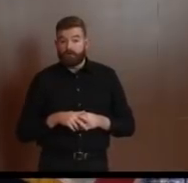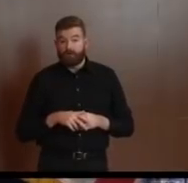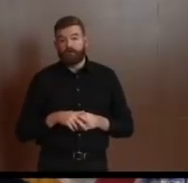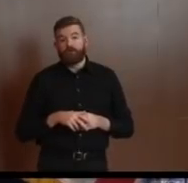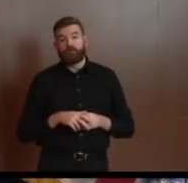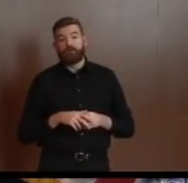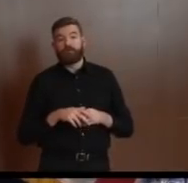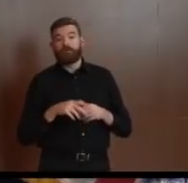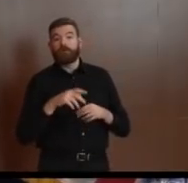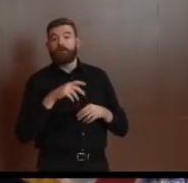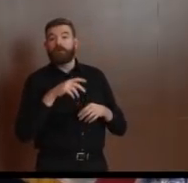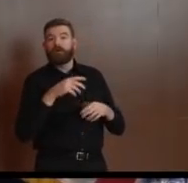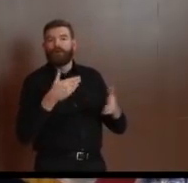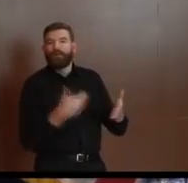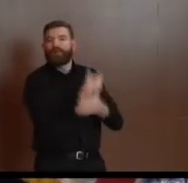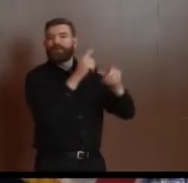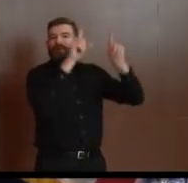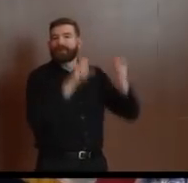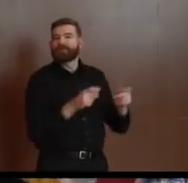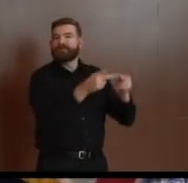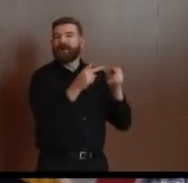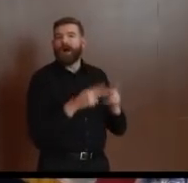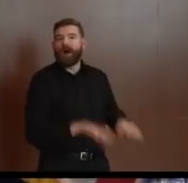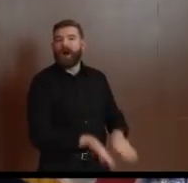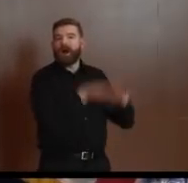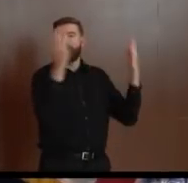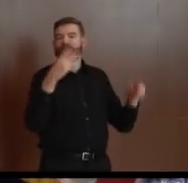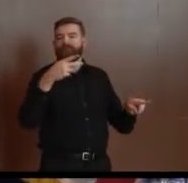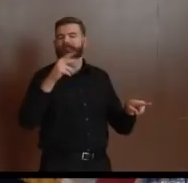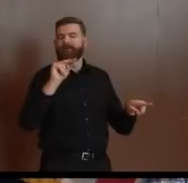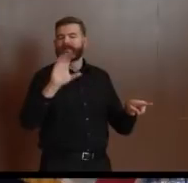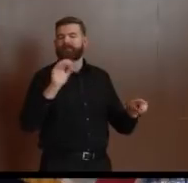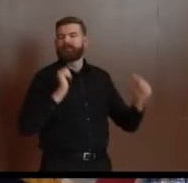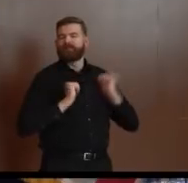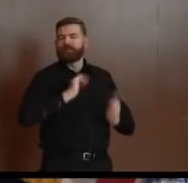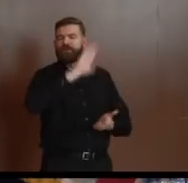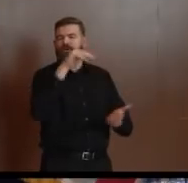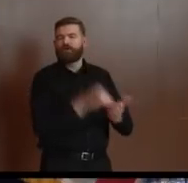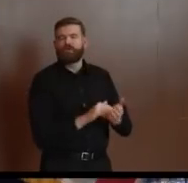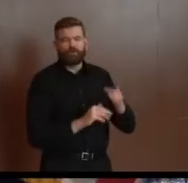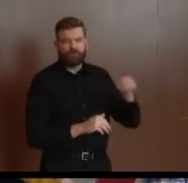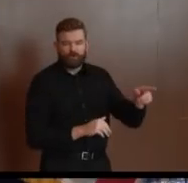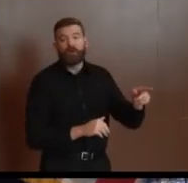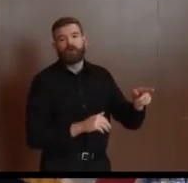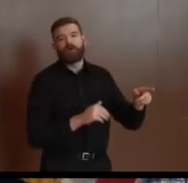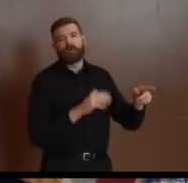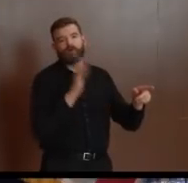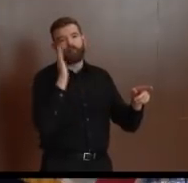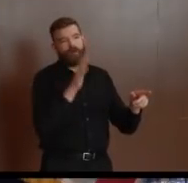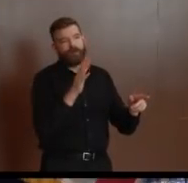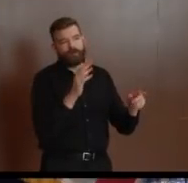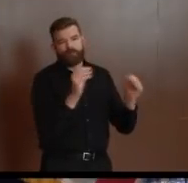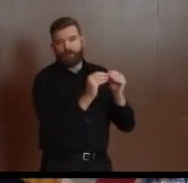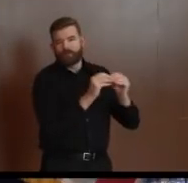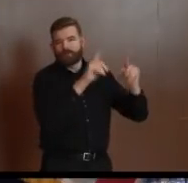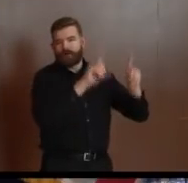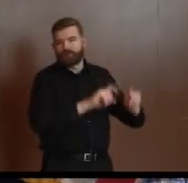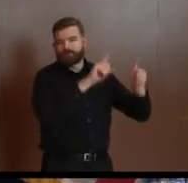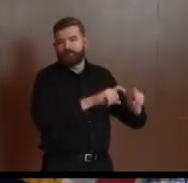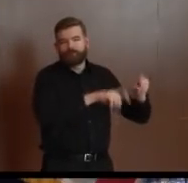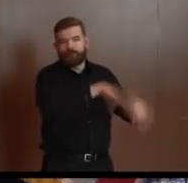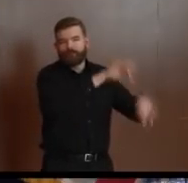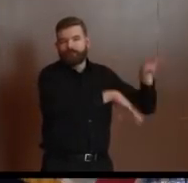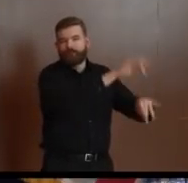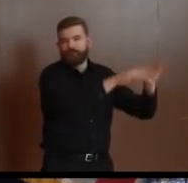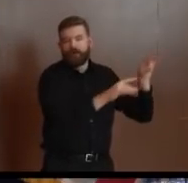Additionally, Homeland Security Director Jared Maples stood to my left, in coordination with Commissioner Persichelli to my immediate right, today